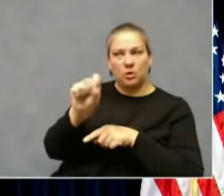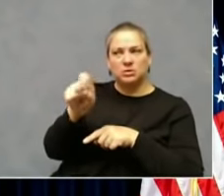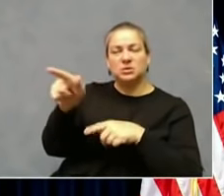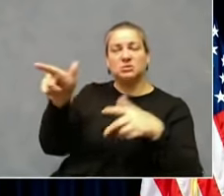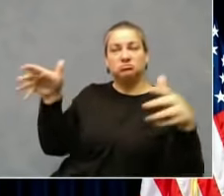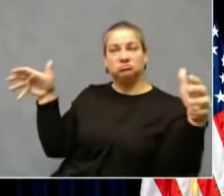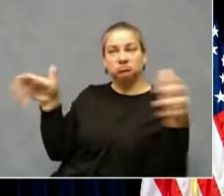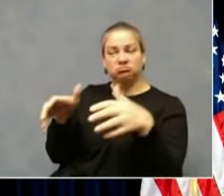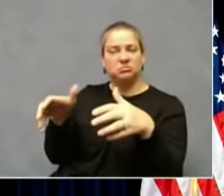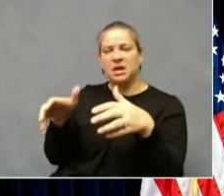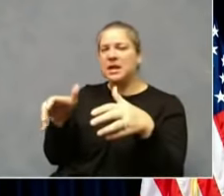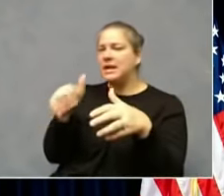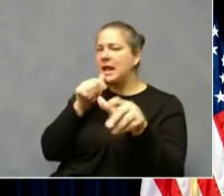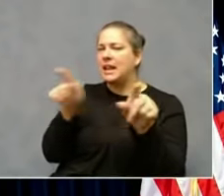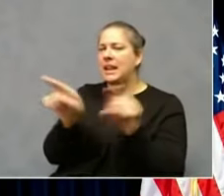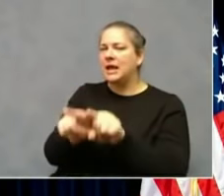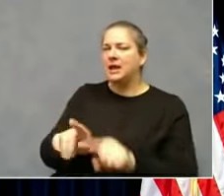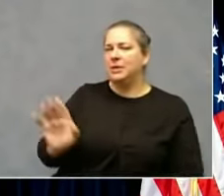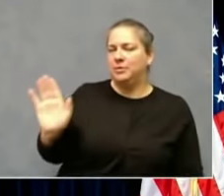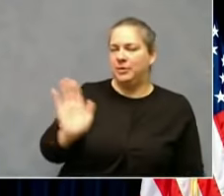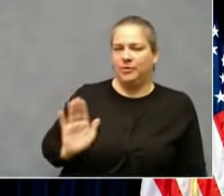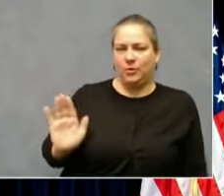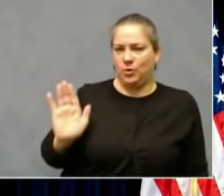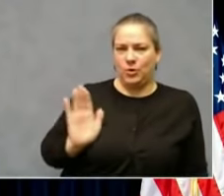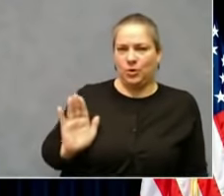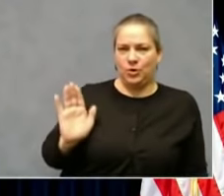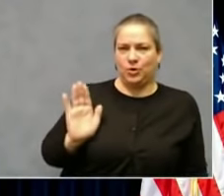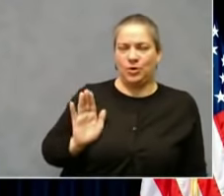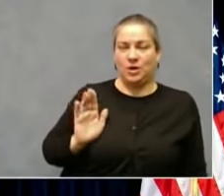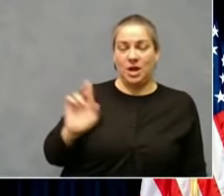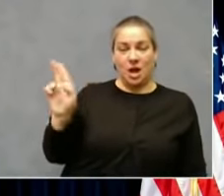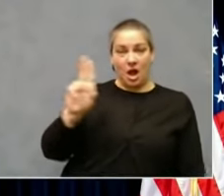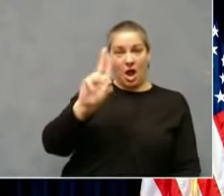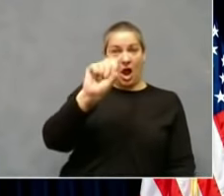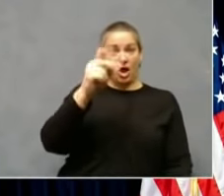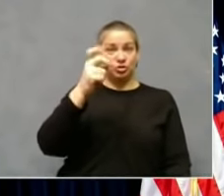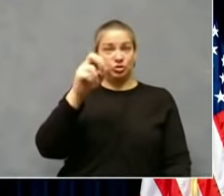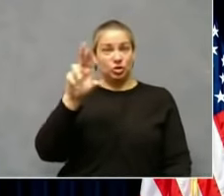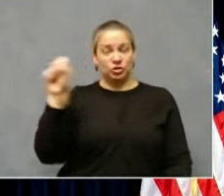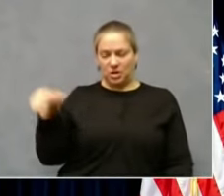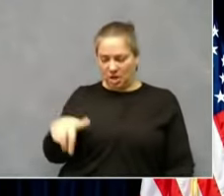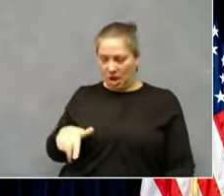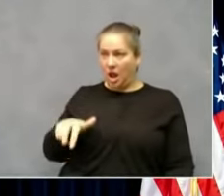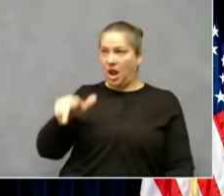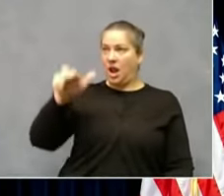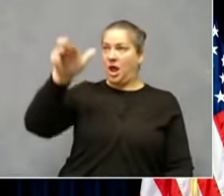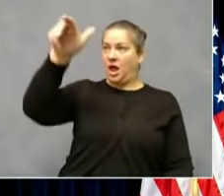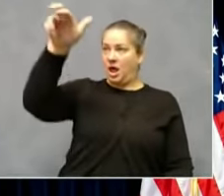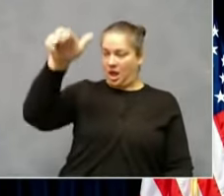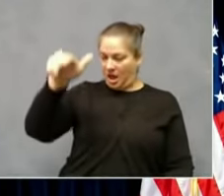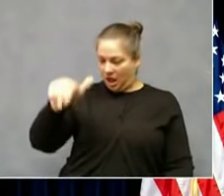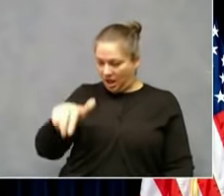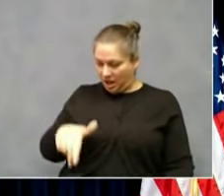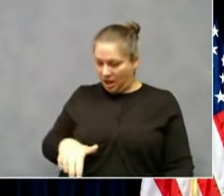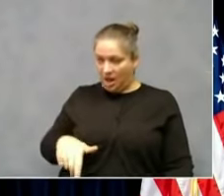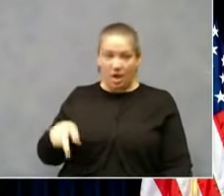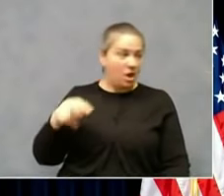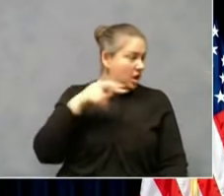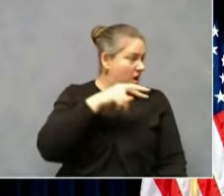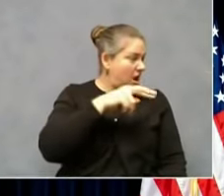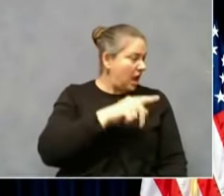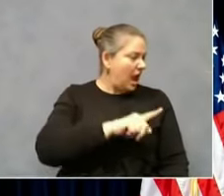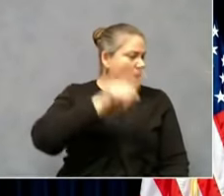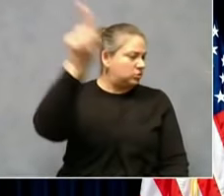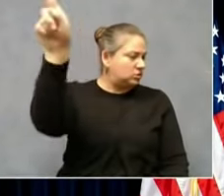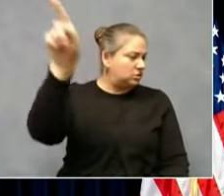We don't have ushers walking up and down, kicking people out of facilities that aren't wearing masks like we have seen